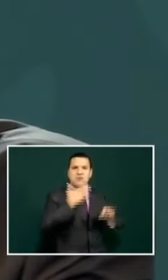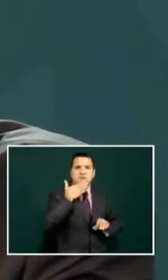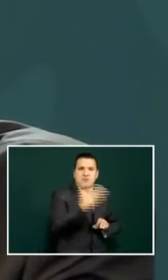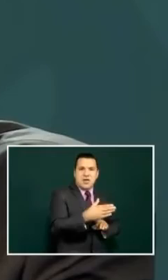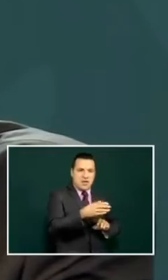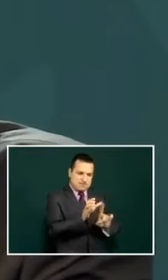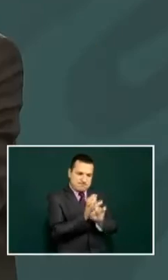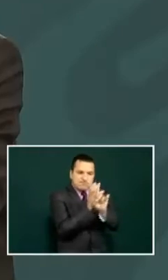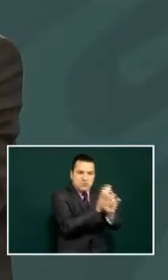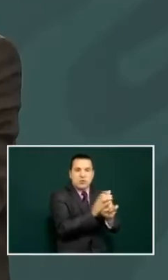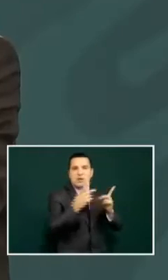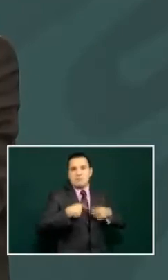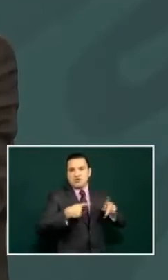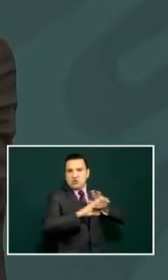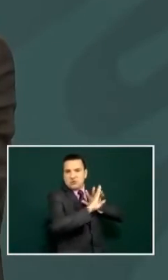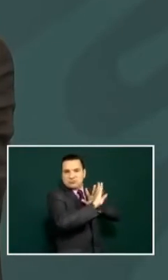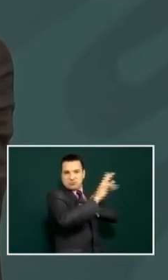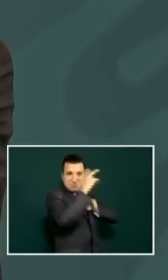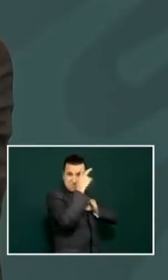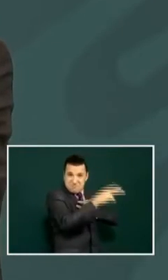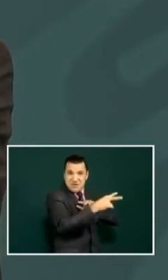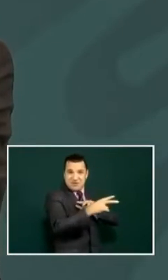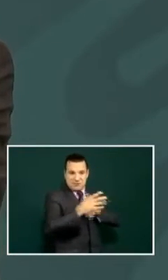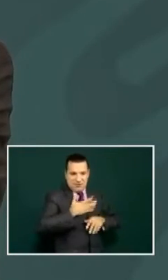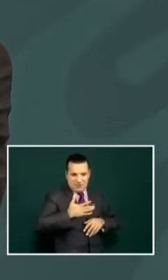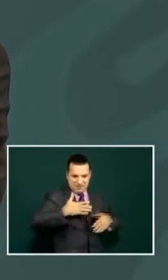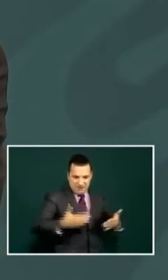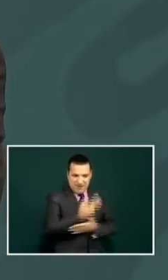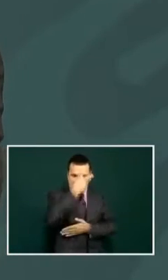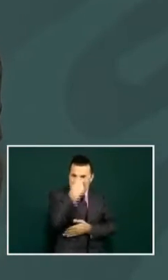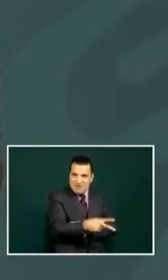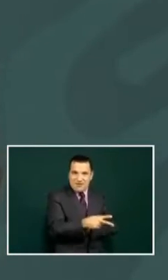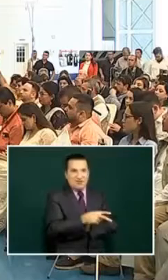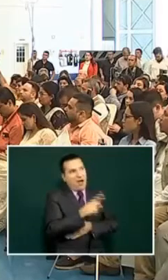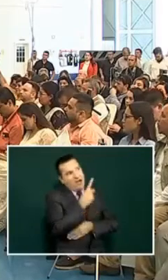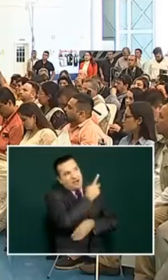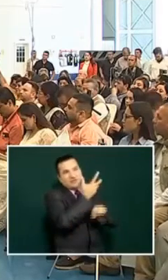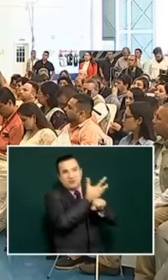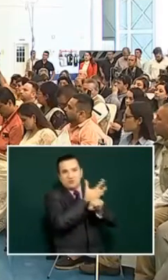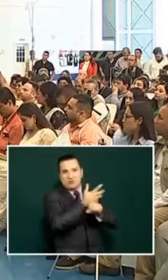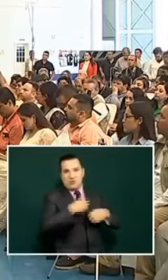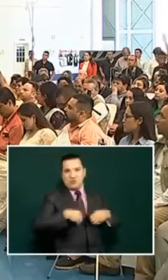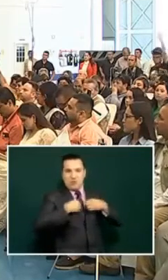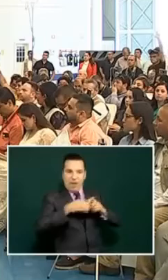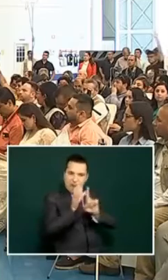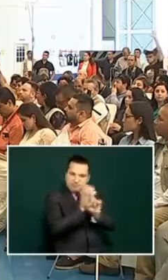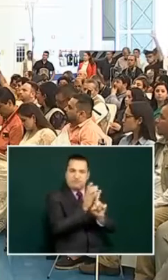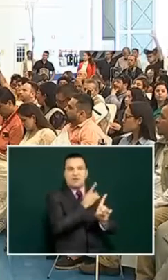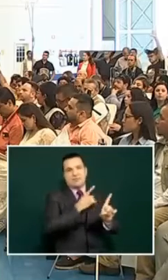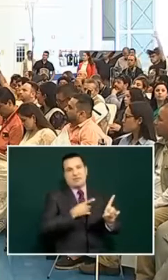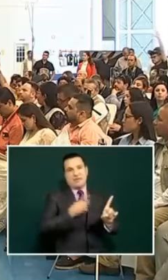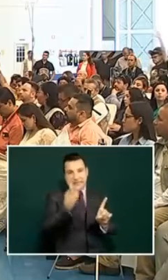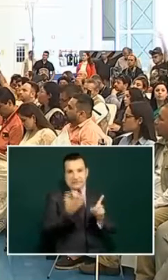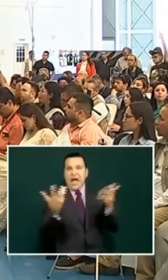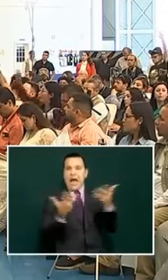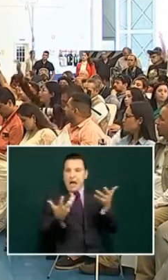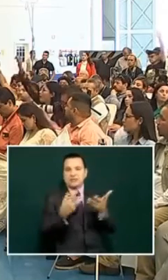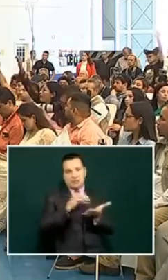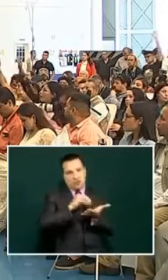and that they be protected our countrymen that's what we're working on